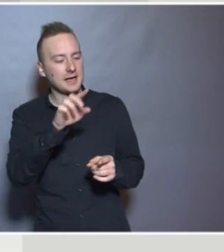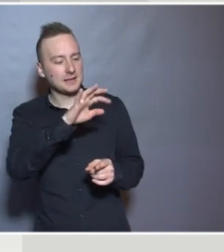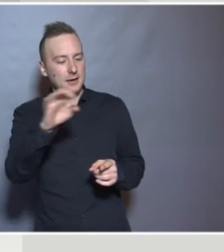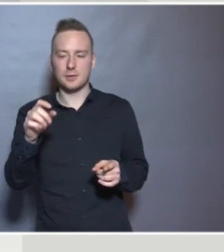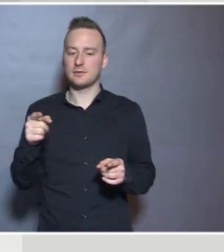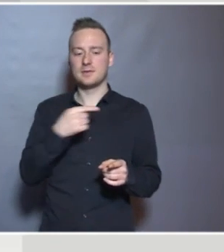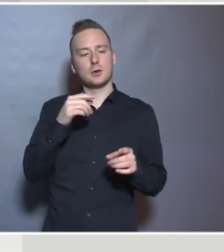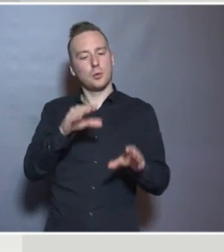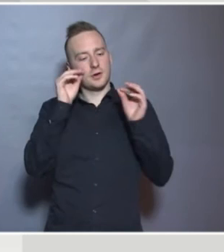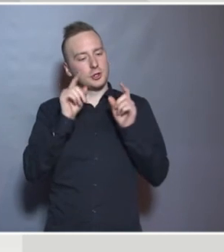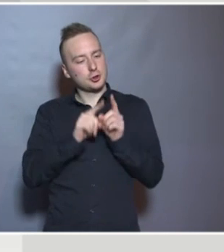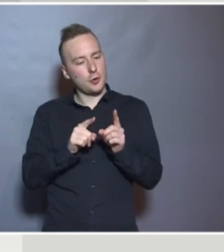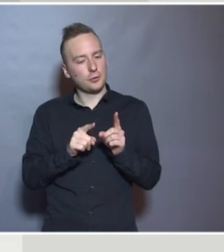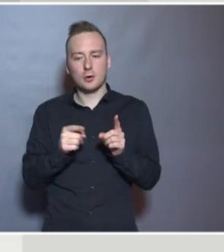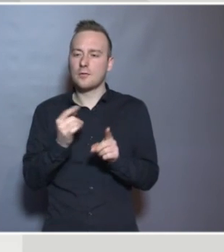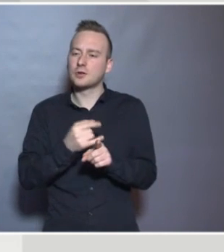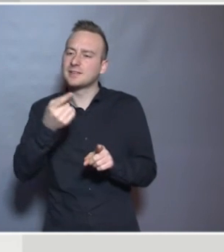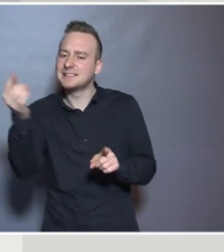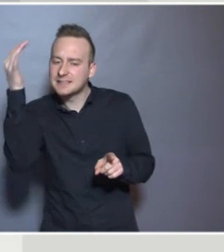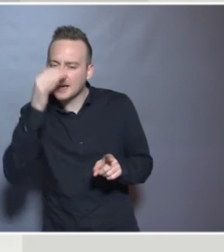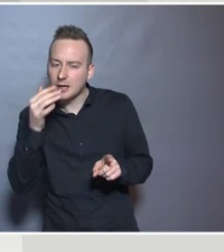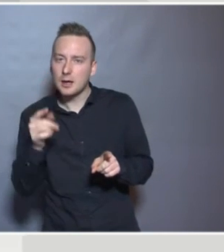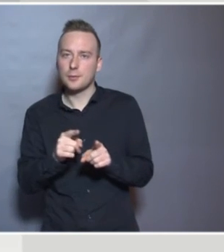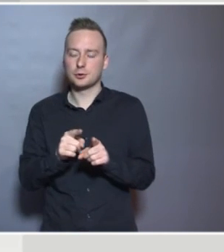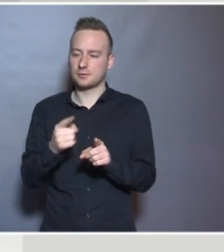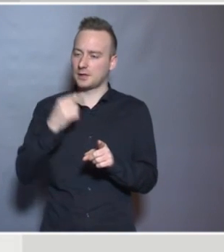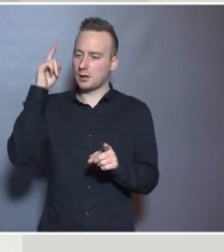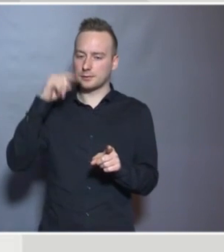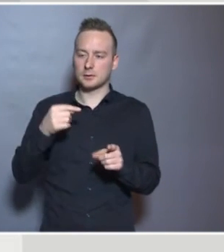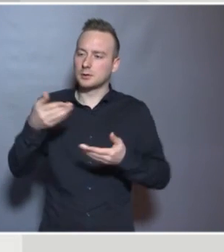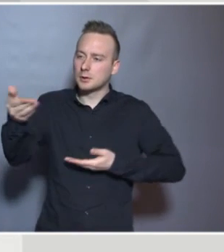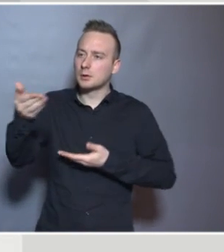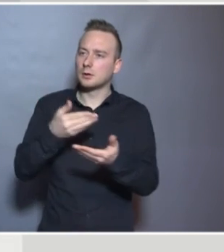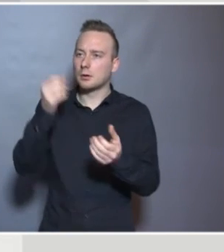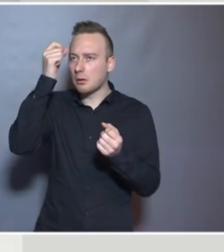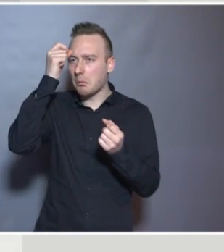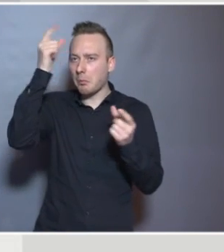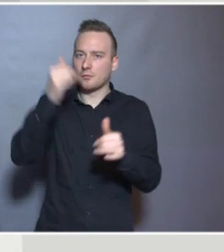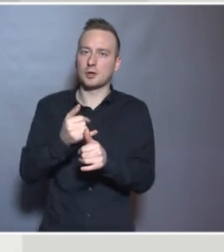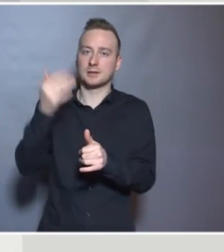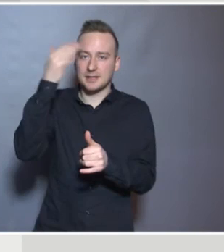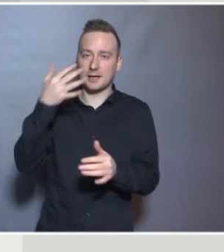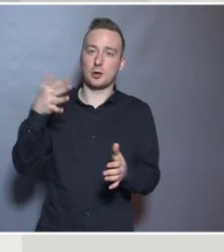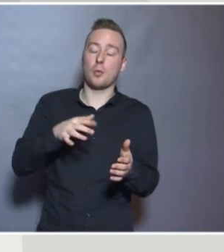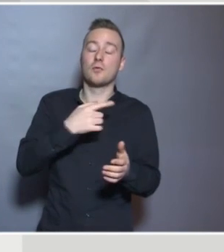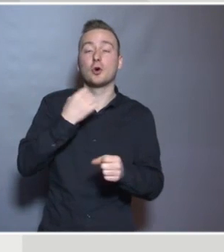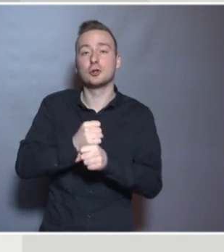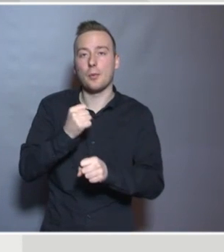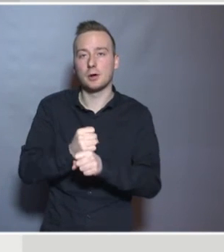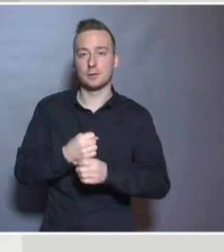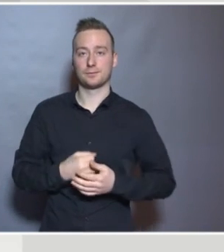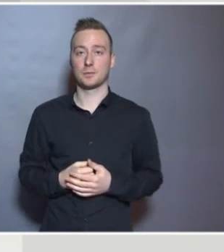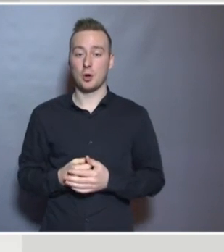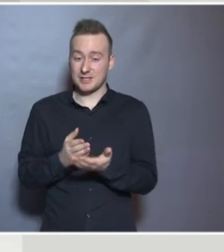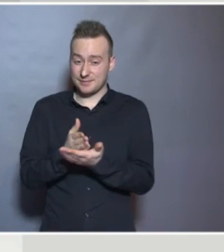in a particular way. It can help us in developing and thinking about our own work. And in particular, I